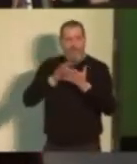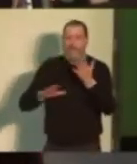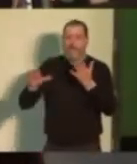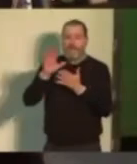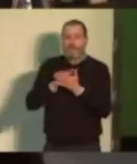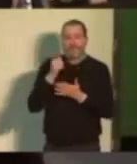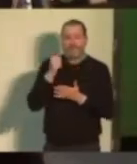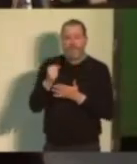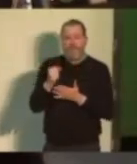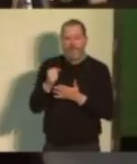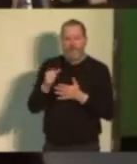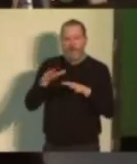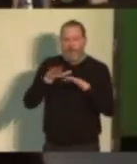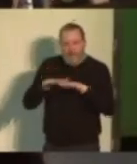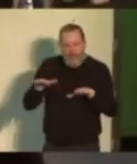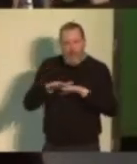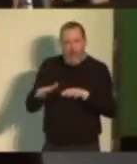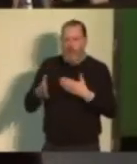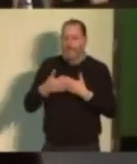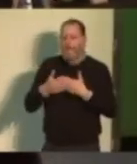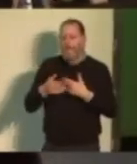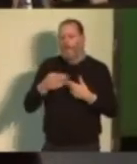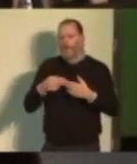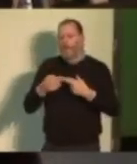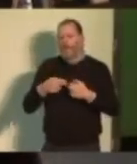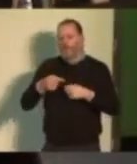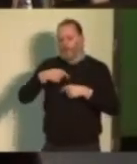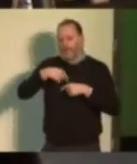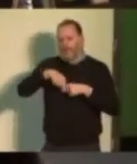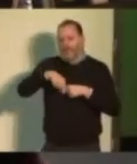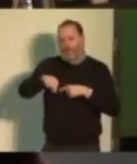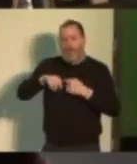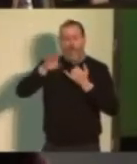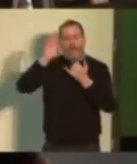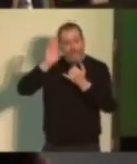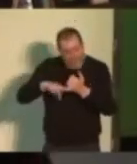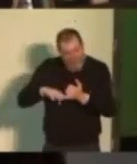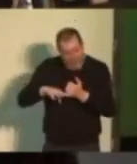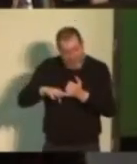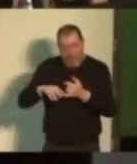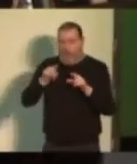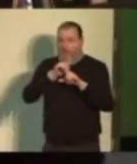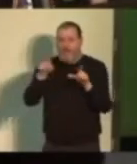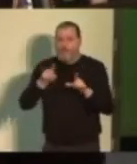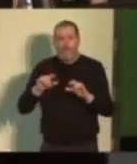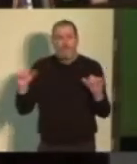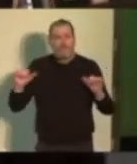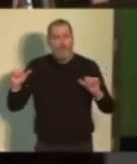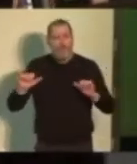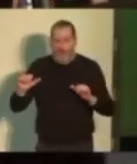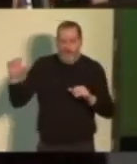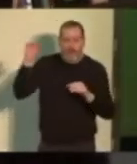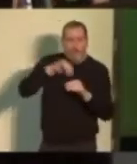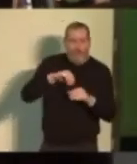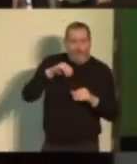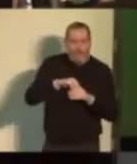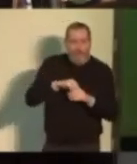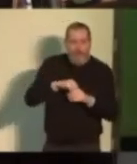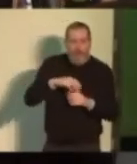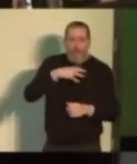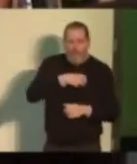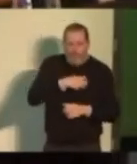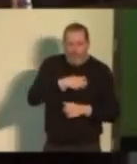There will be further announcements coming in the next few days. And finally, if you're not a member of a trade union, join a union.